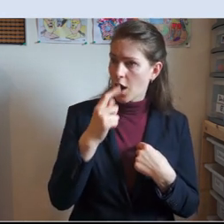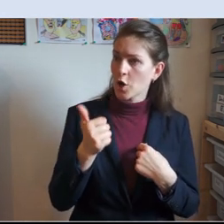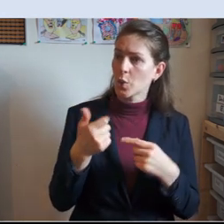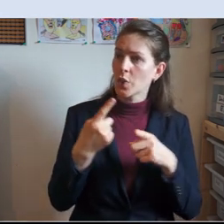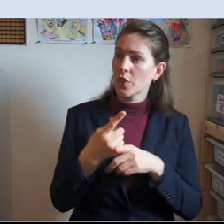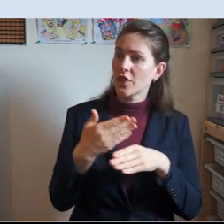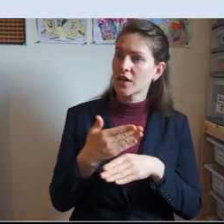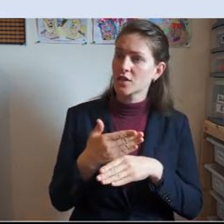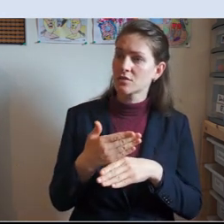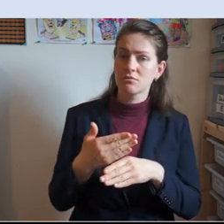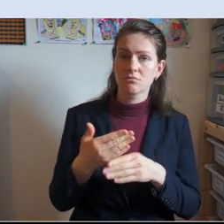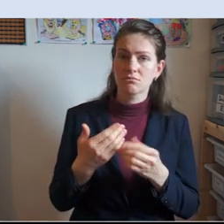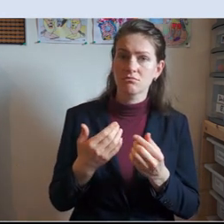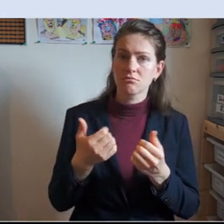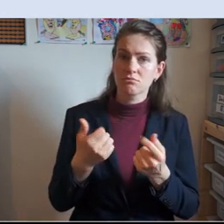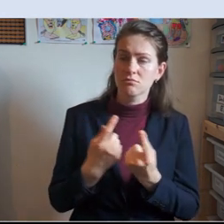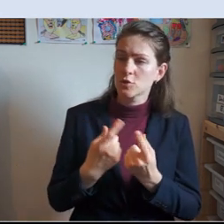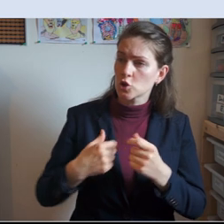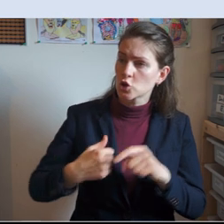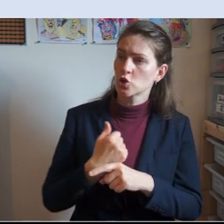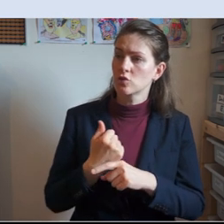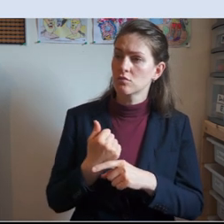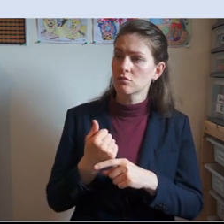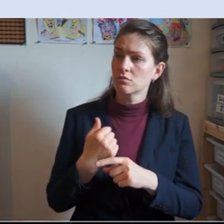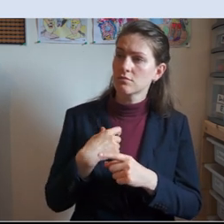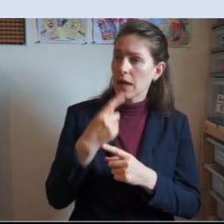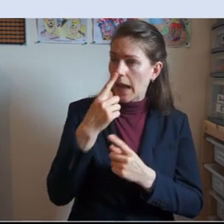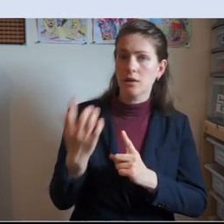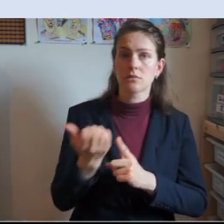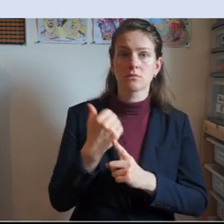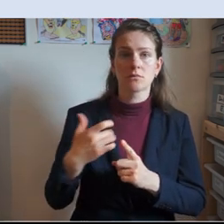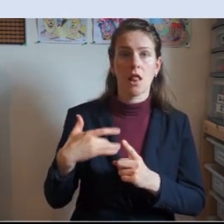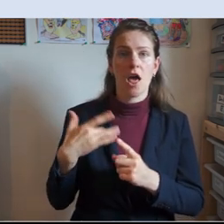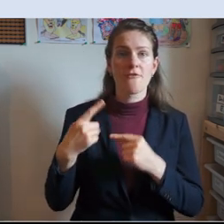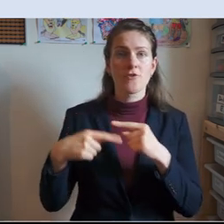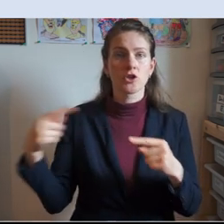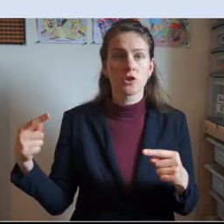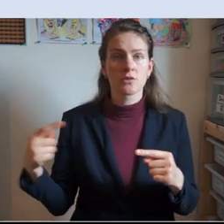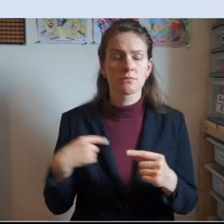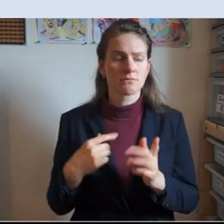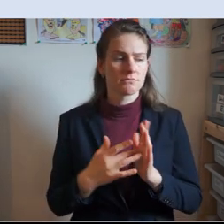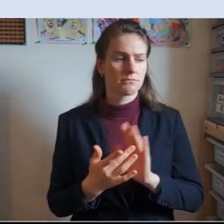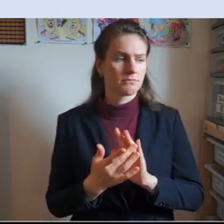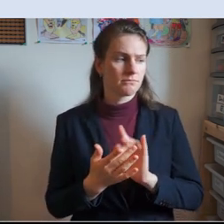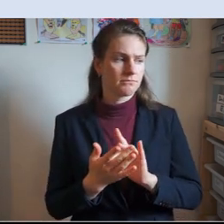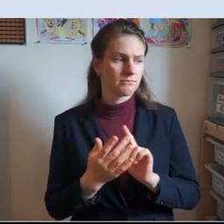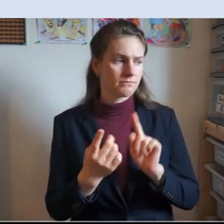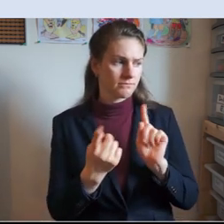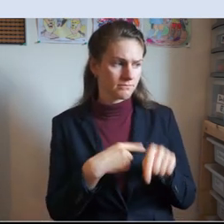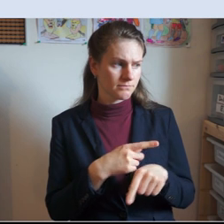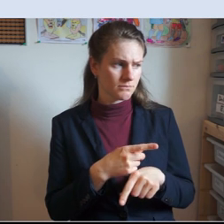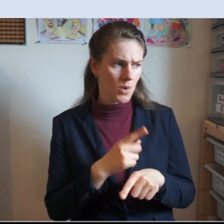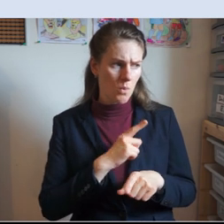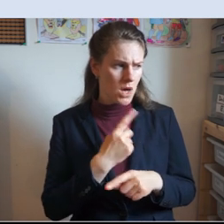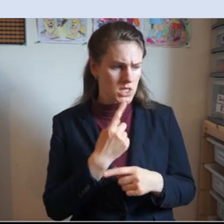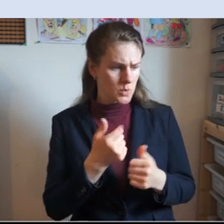thing shall I do, that I may have eternal life? And he said unto him, Why